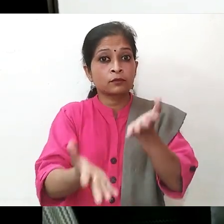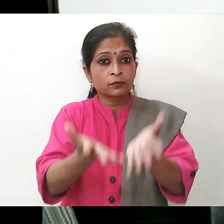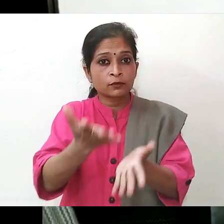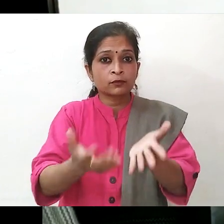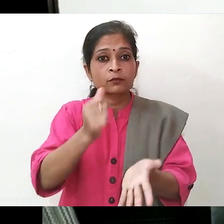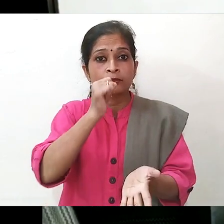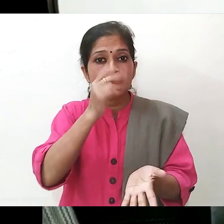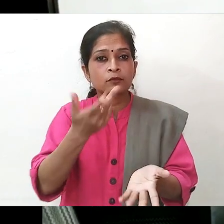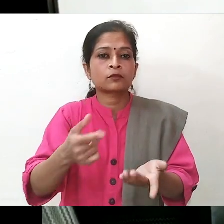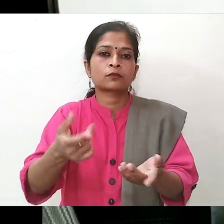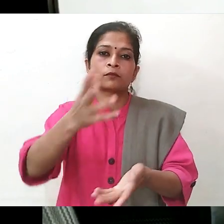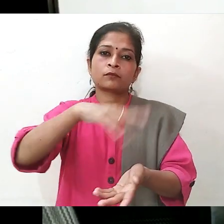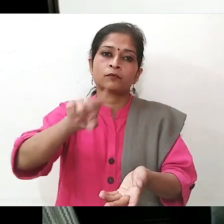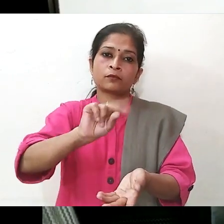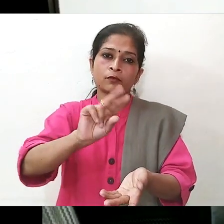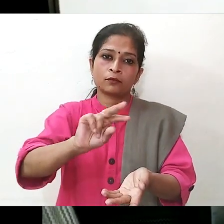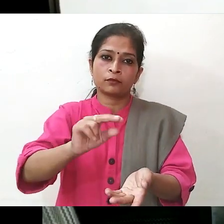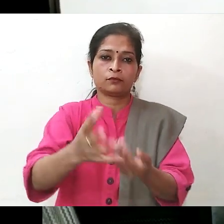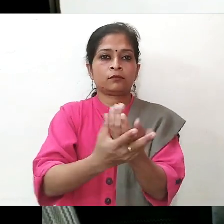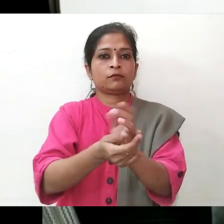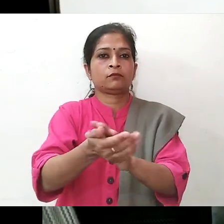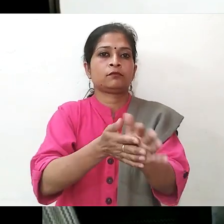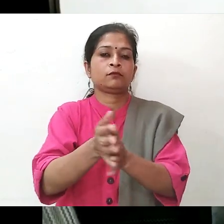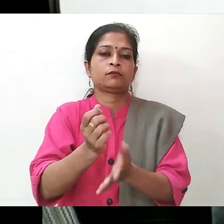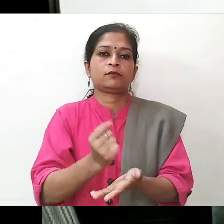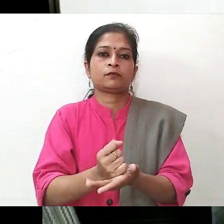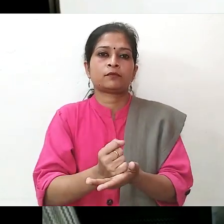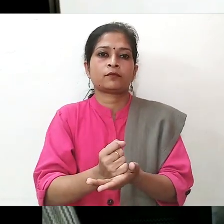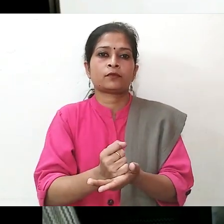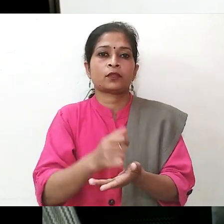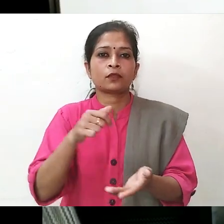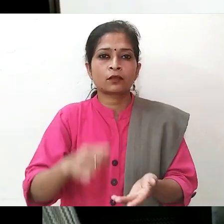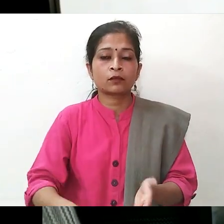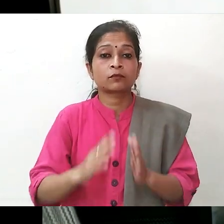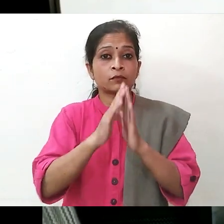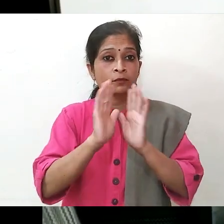Two, due to quarantine,